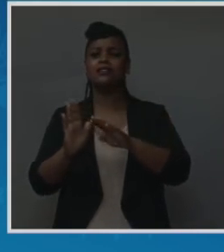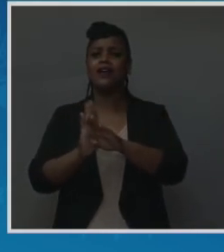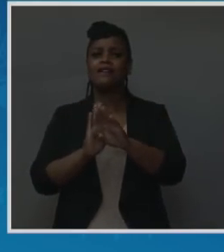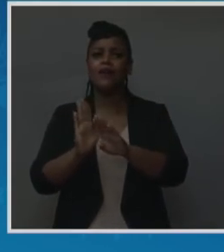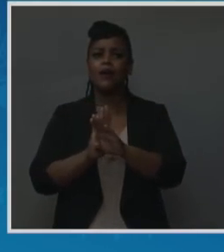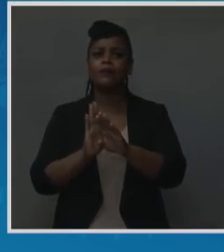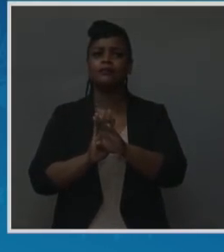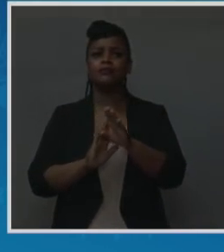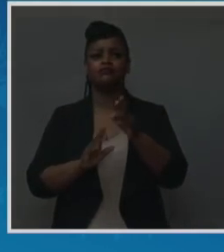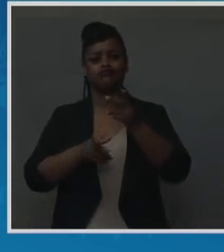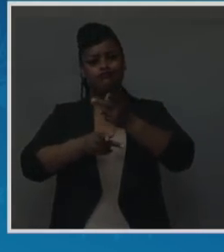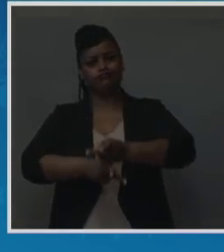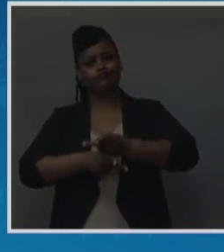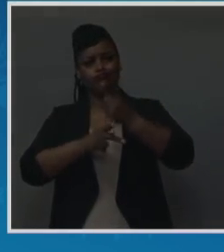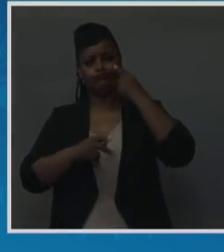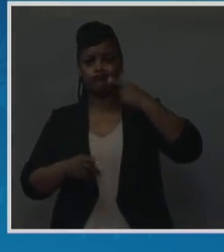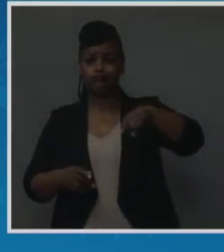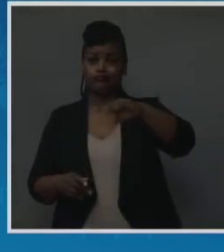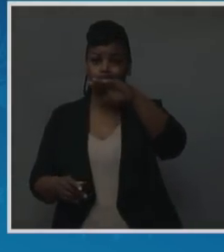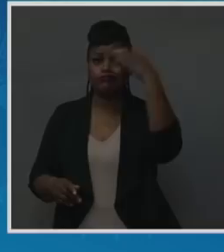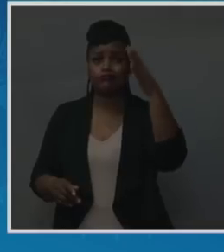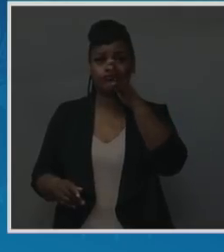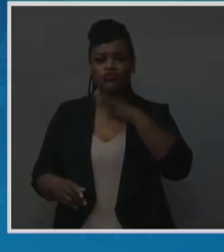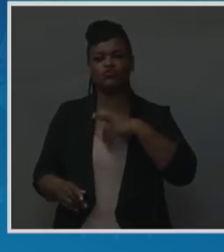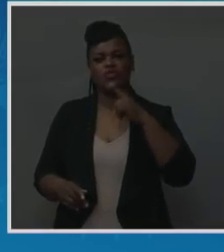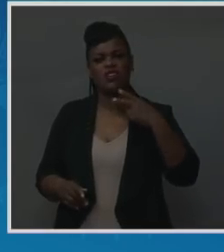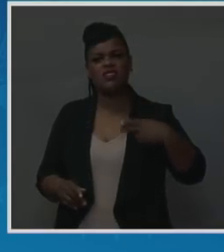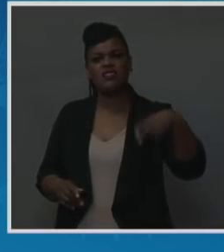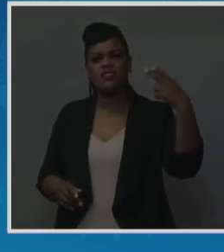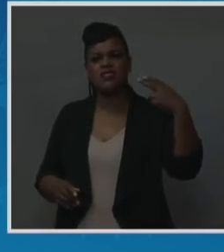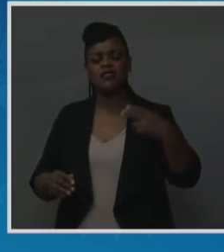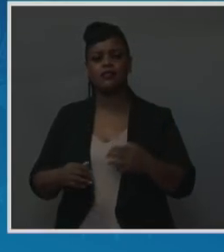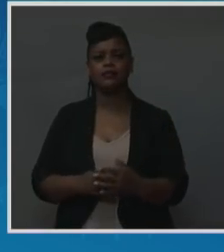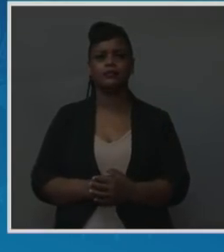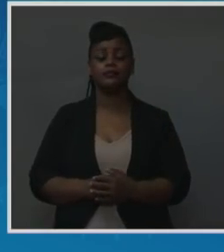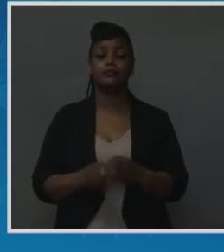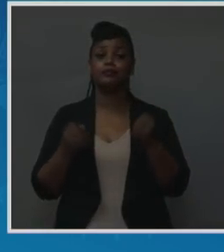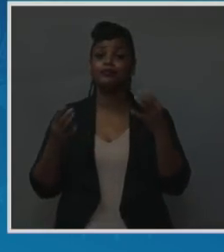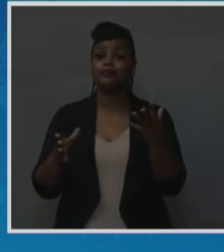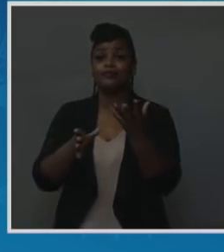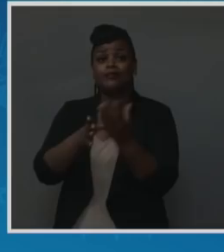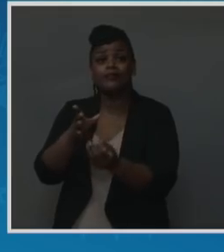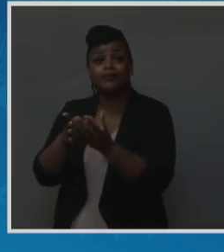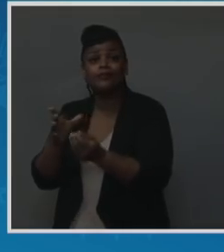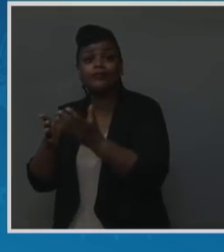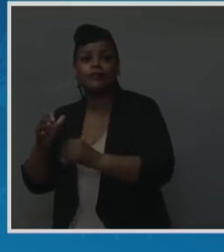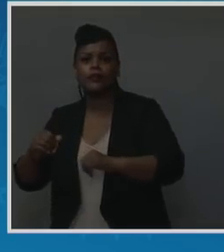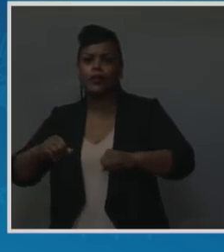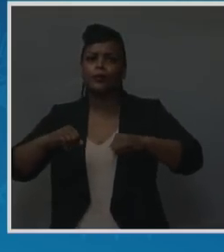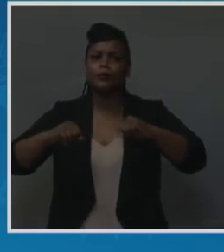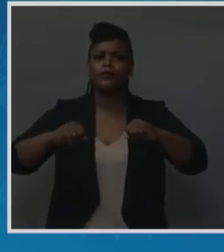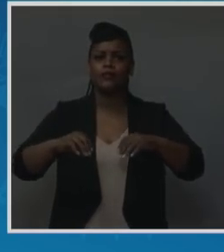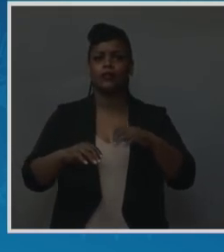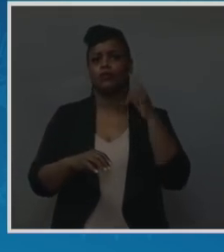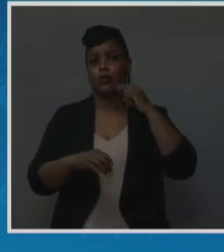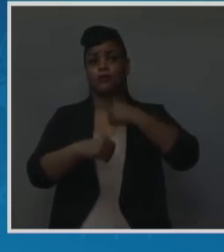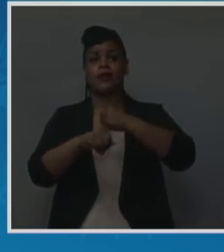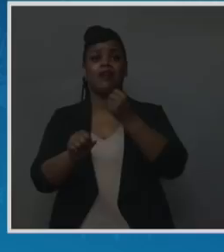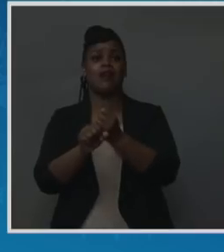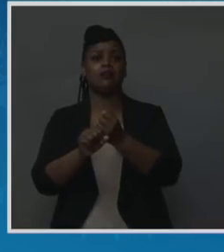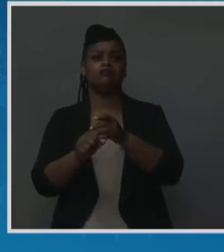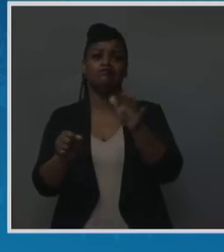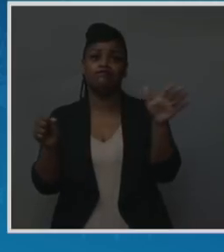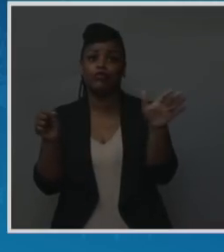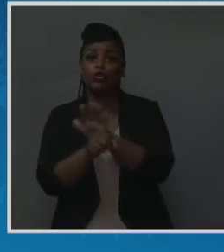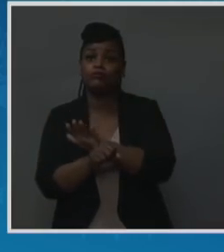disproportionately high. Many of these deaths are preventable, and that's what makes this wholly unacceptable.